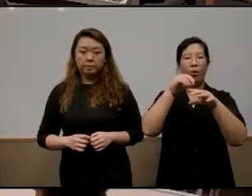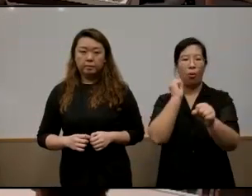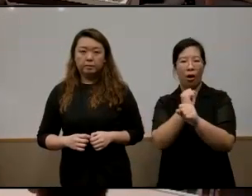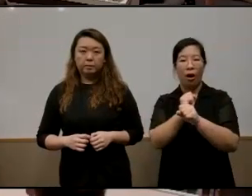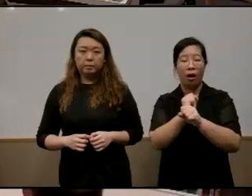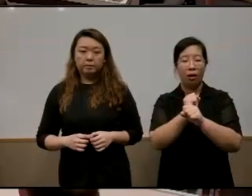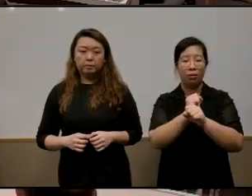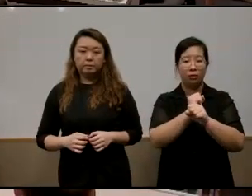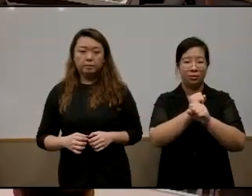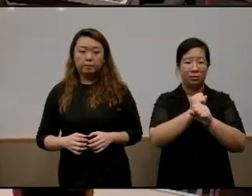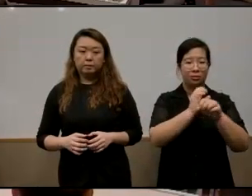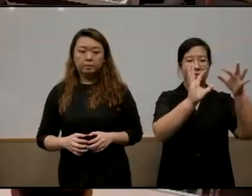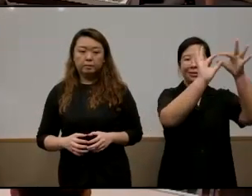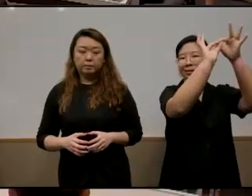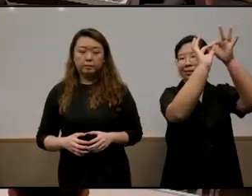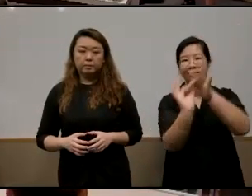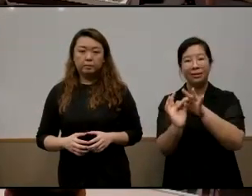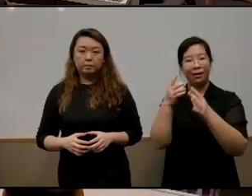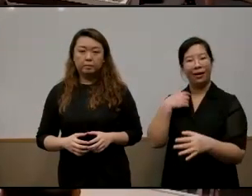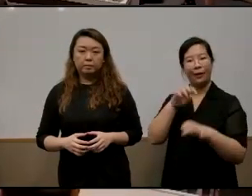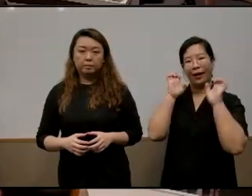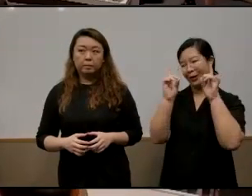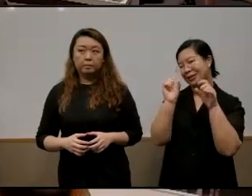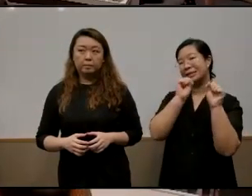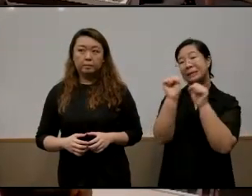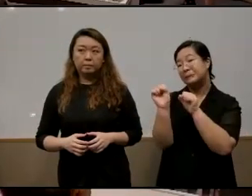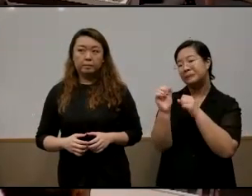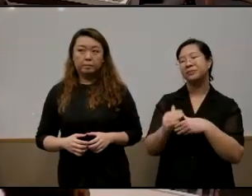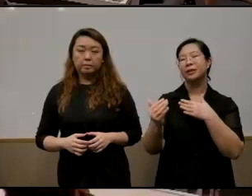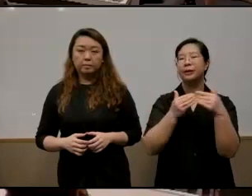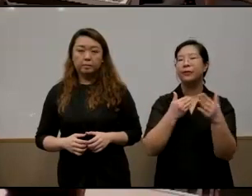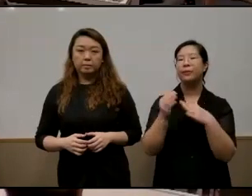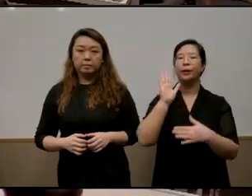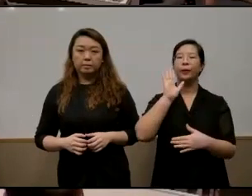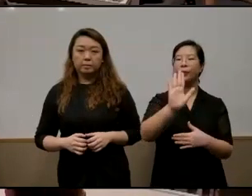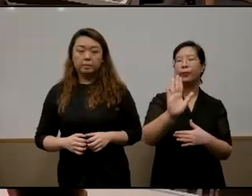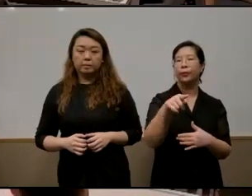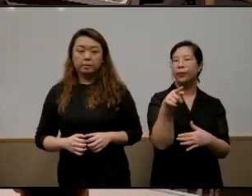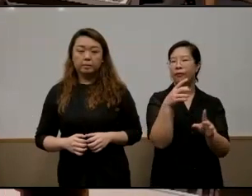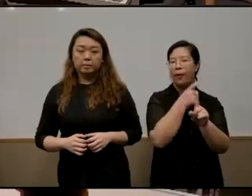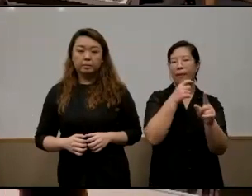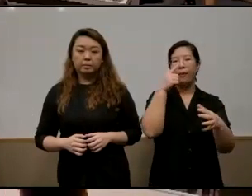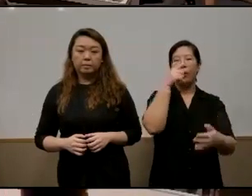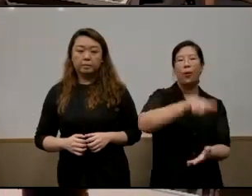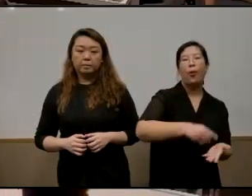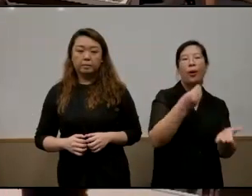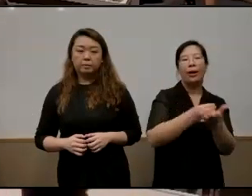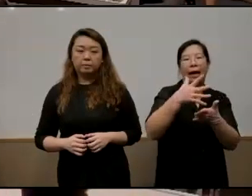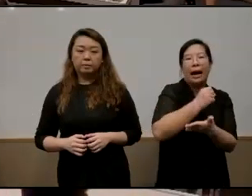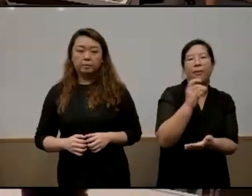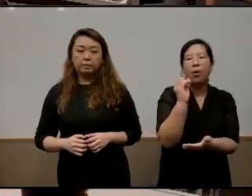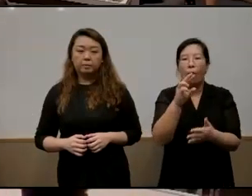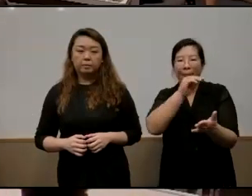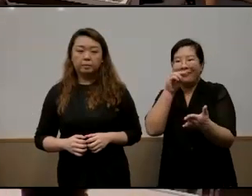down into our education system right whether you're from low uh low-income families or you're from upper middle class